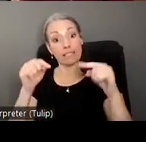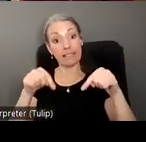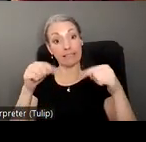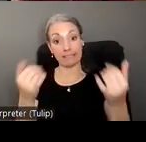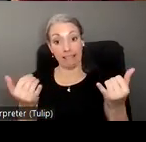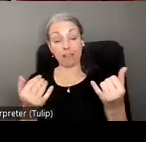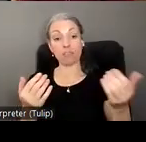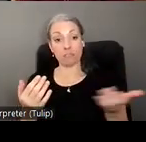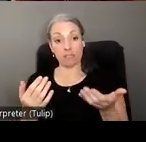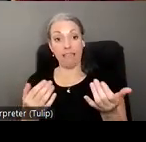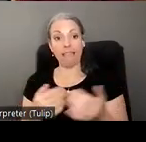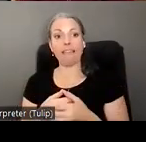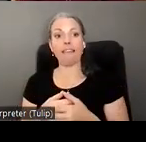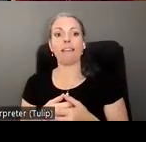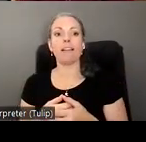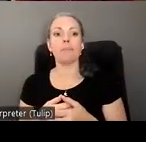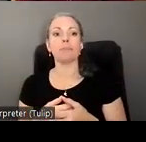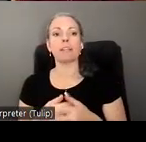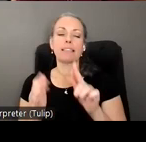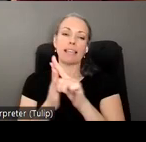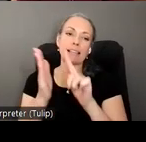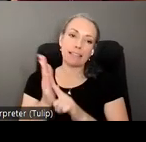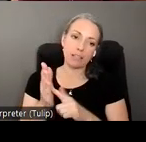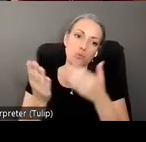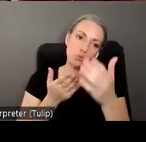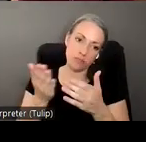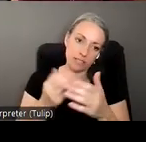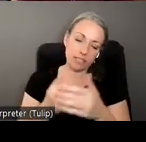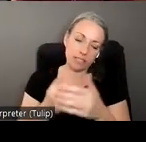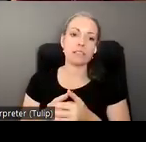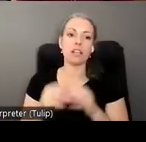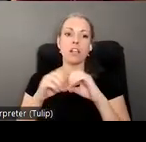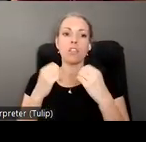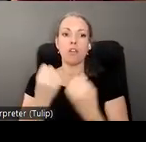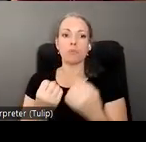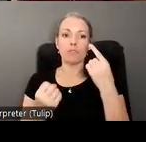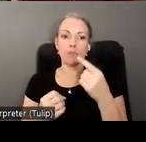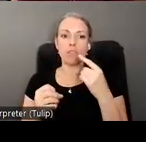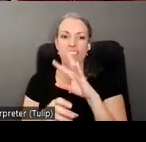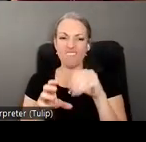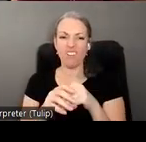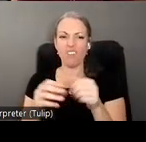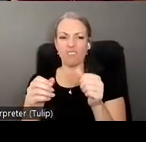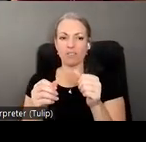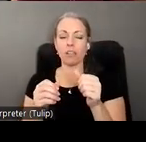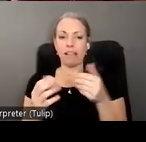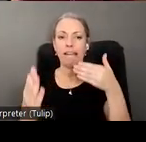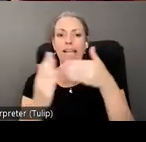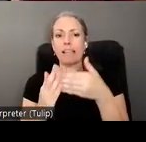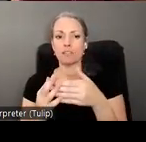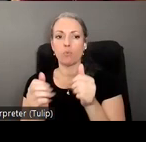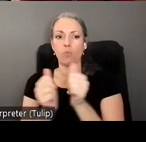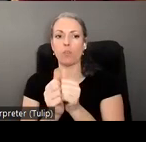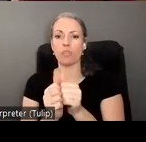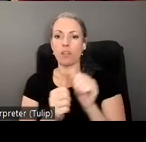the type of legal services that they can fund the office for victims of crime is also uh has also just